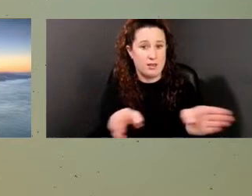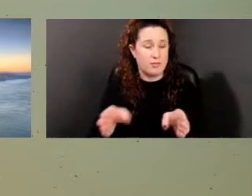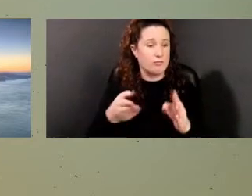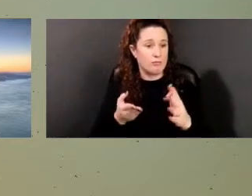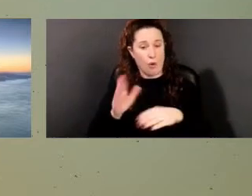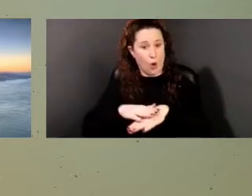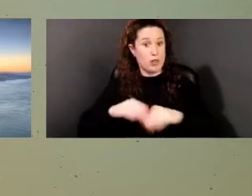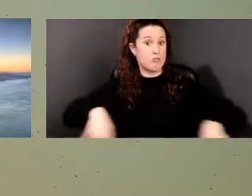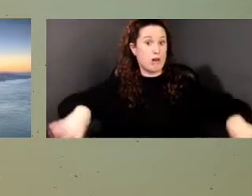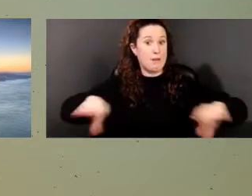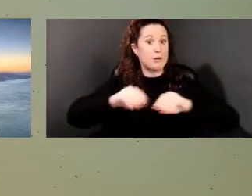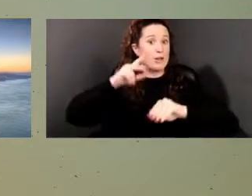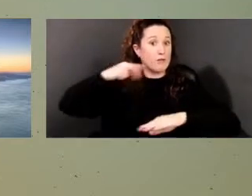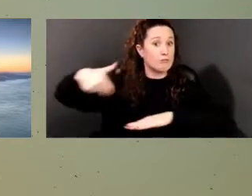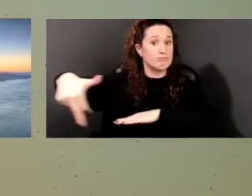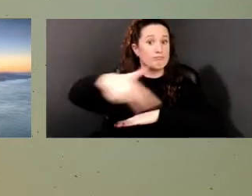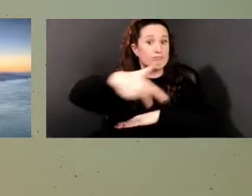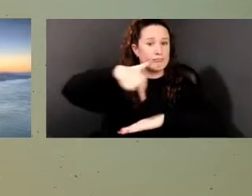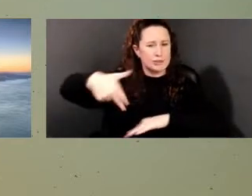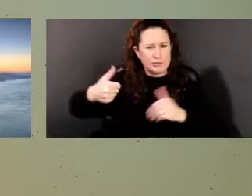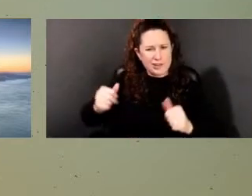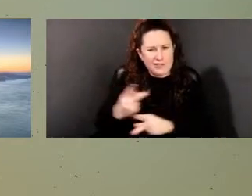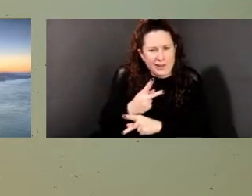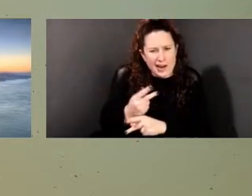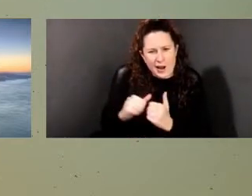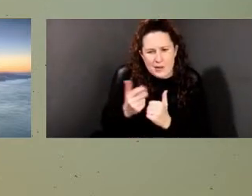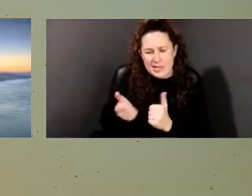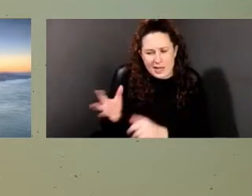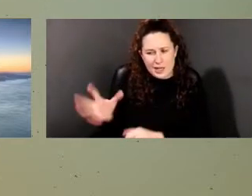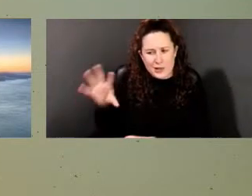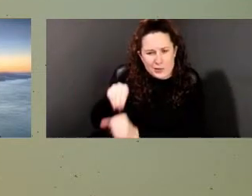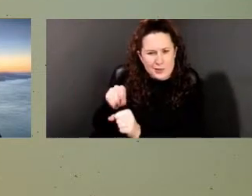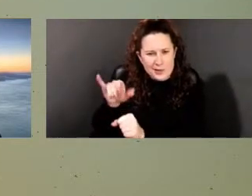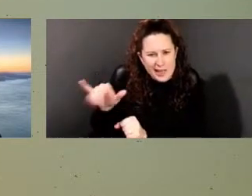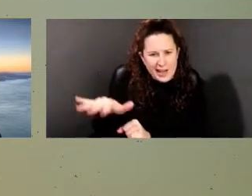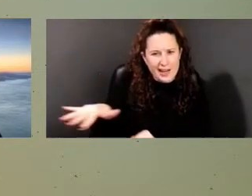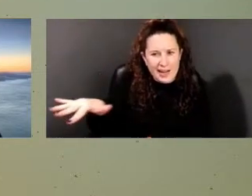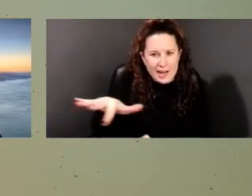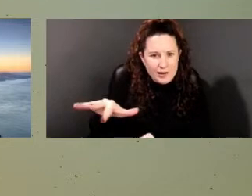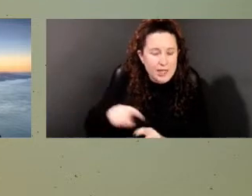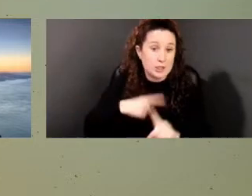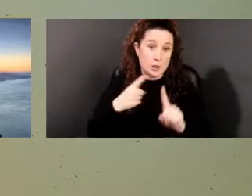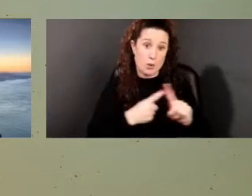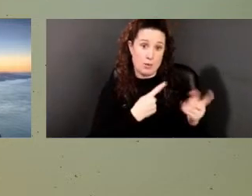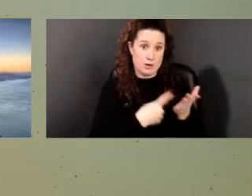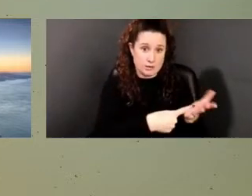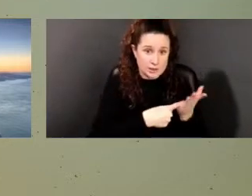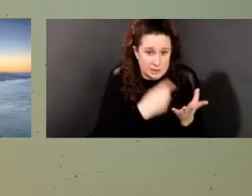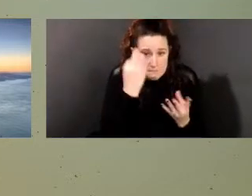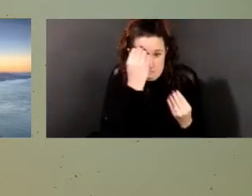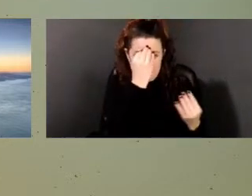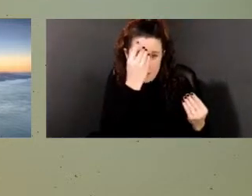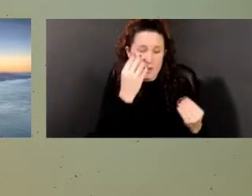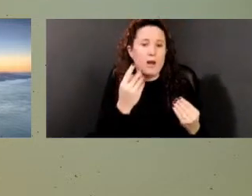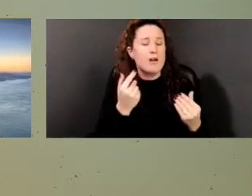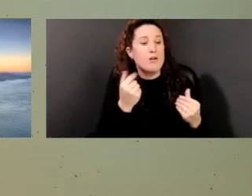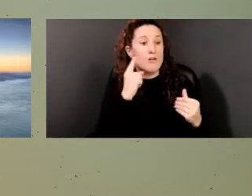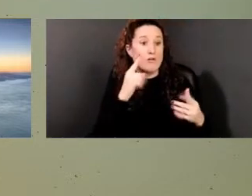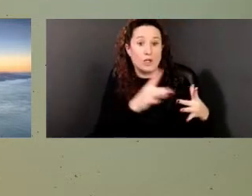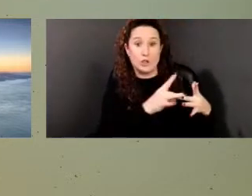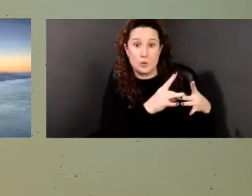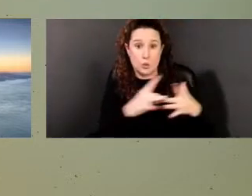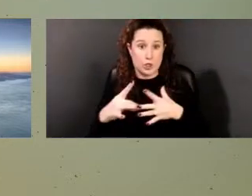we can incorporate everything to make it as whole as possible when we're discussing and giving guided tours of the